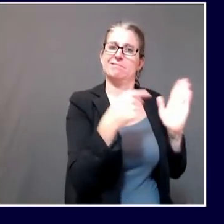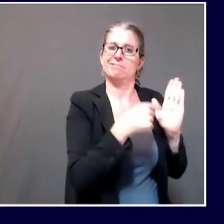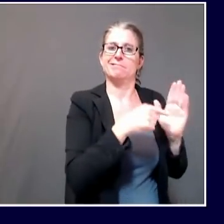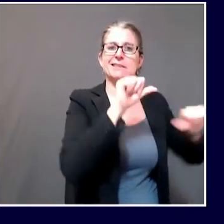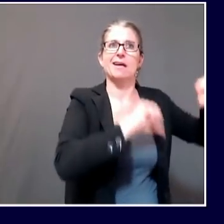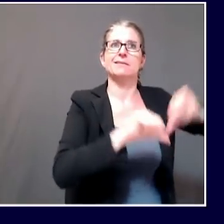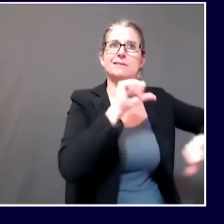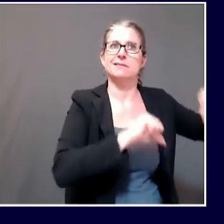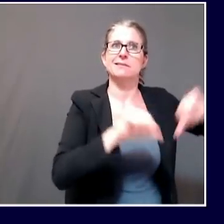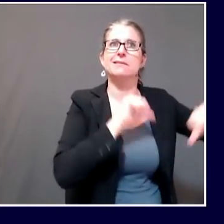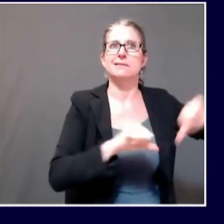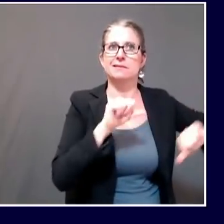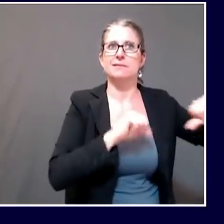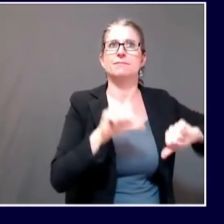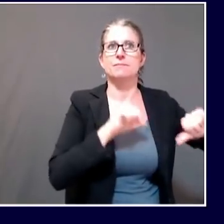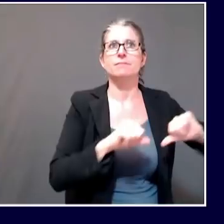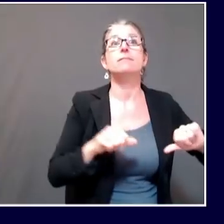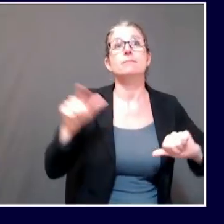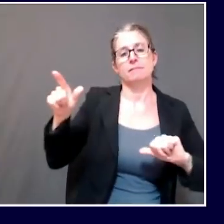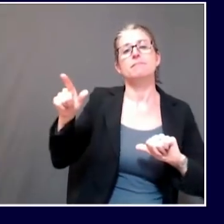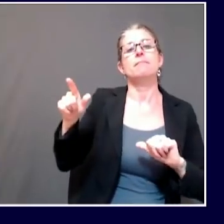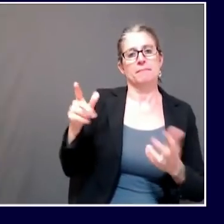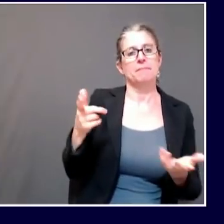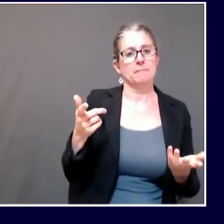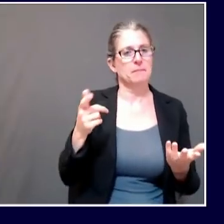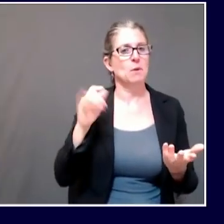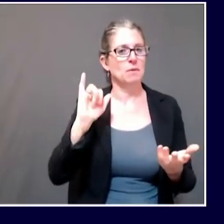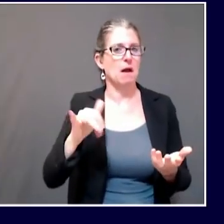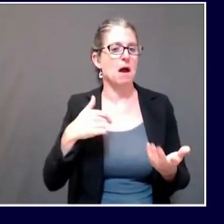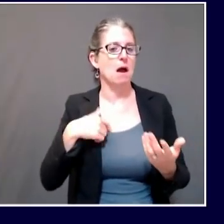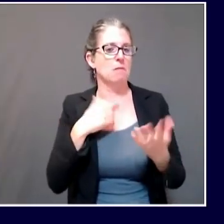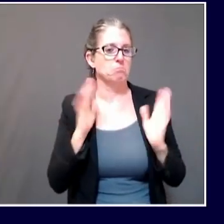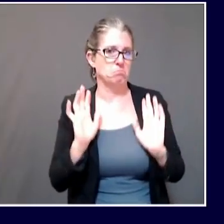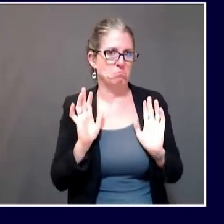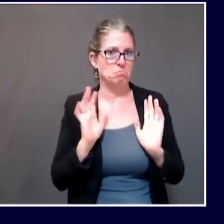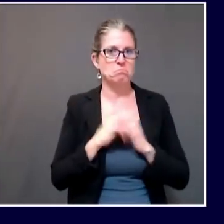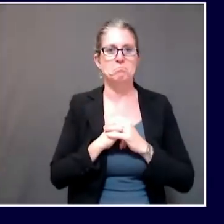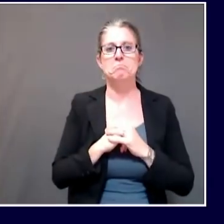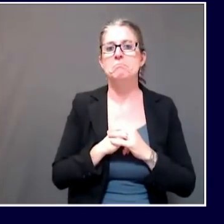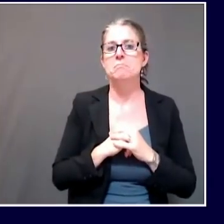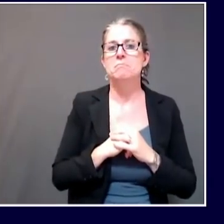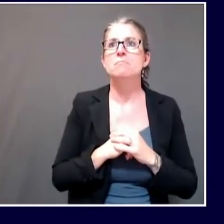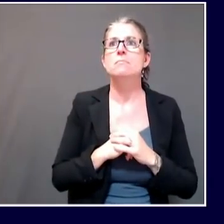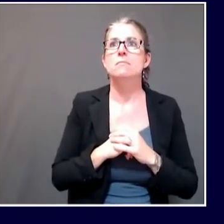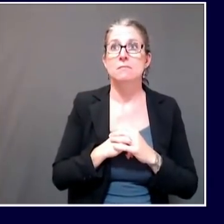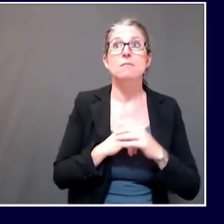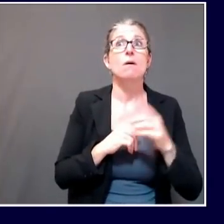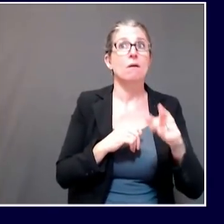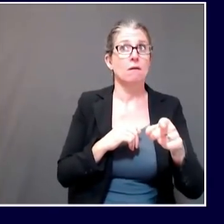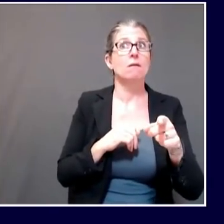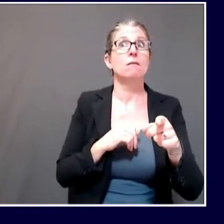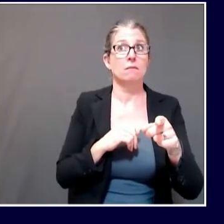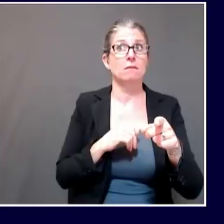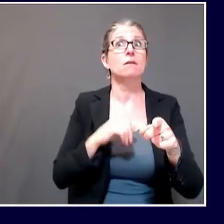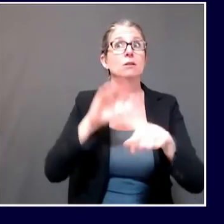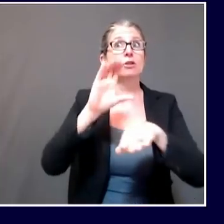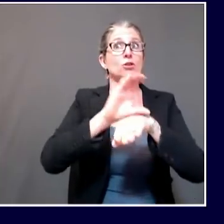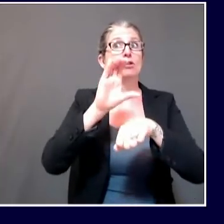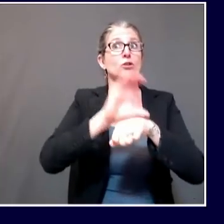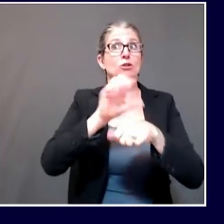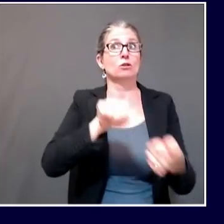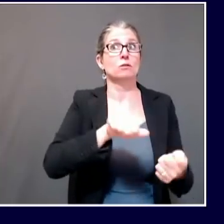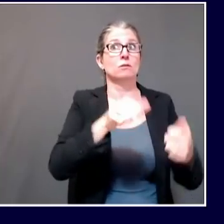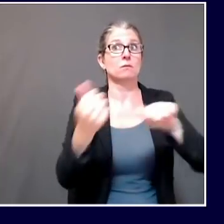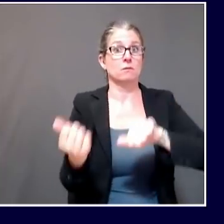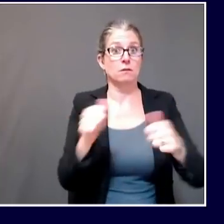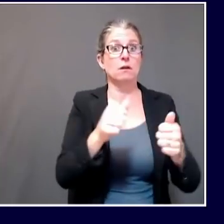And you've been finding that the contact tracing is going well with the church as well. I think it has. You know, we've just opened